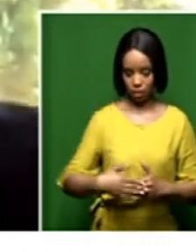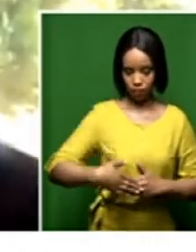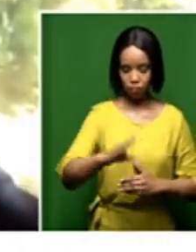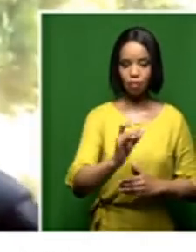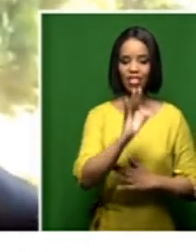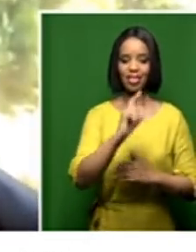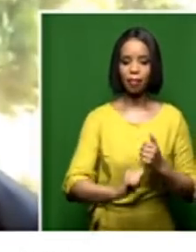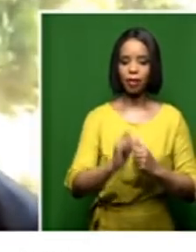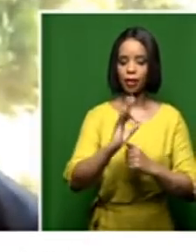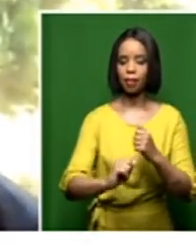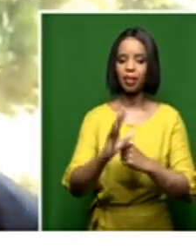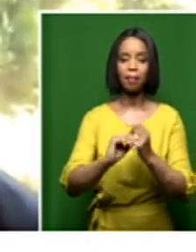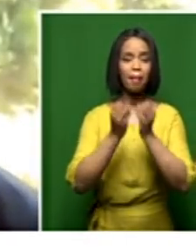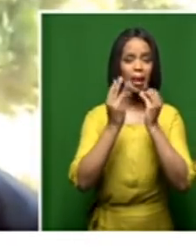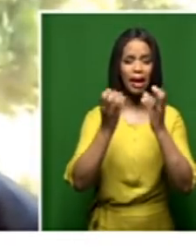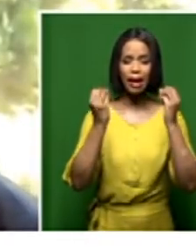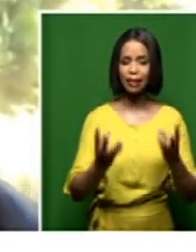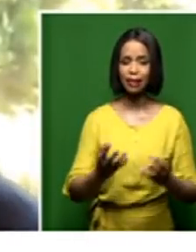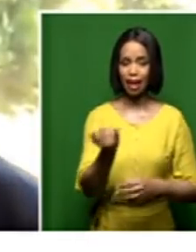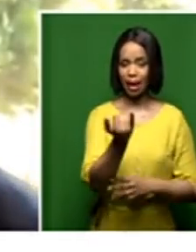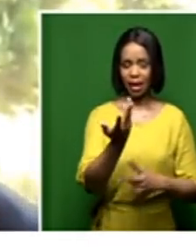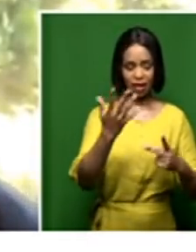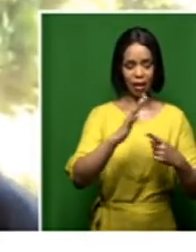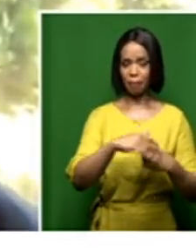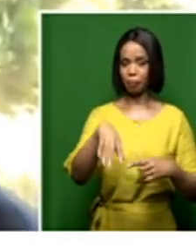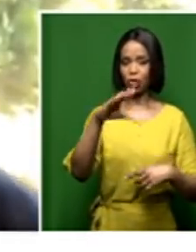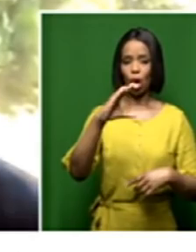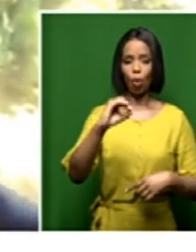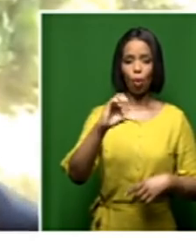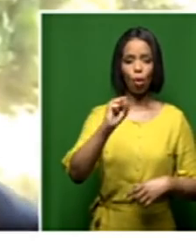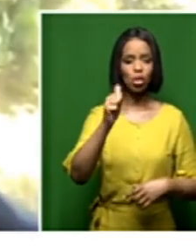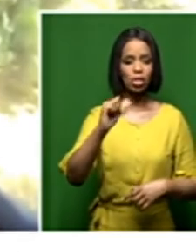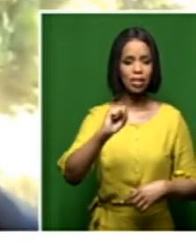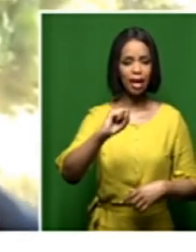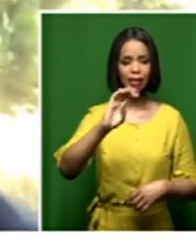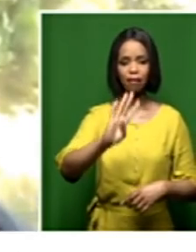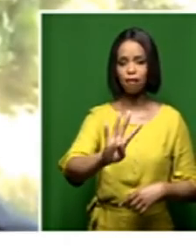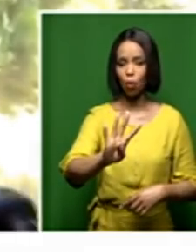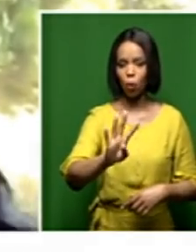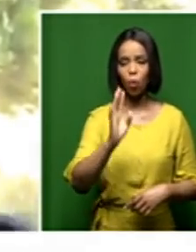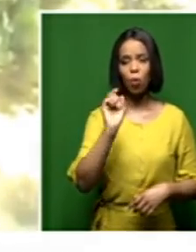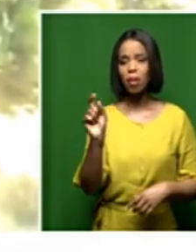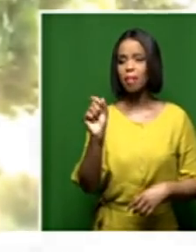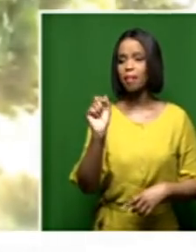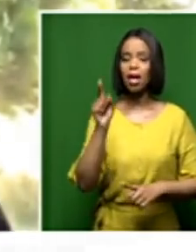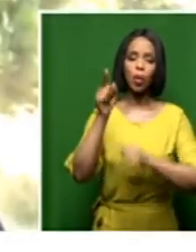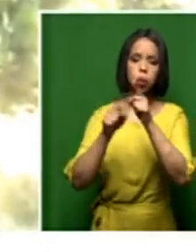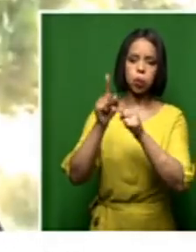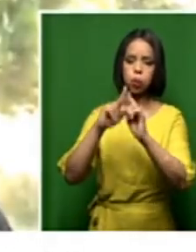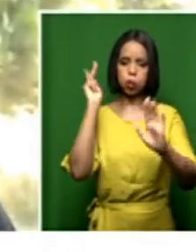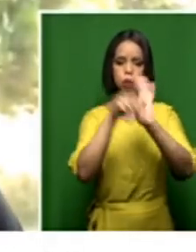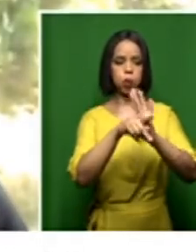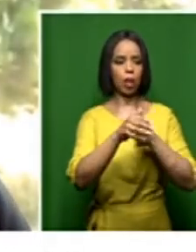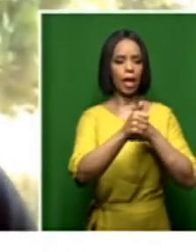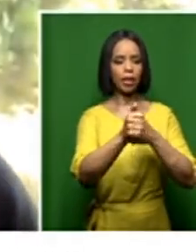You can speak about the COSAS, for those who are accused of mattering COSAS leadership, and so many